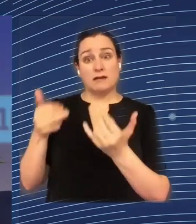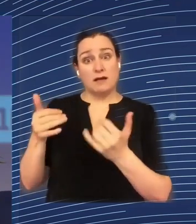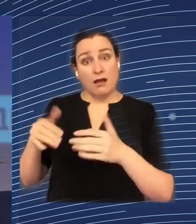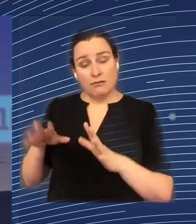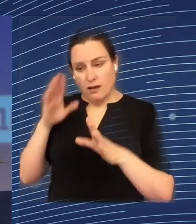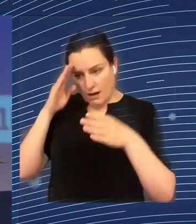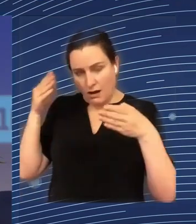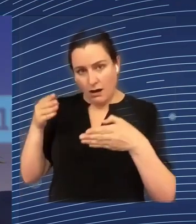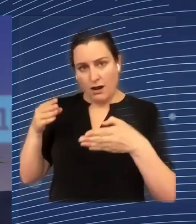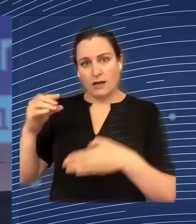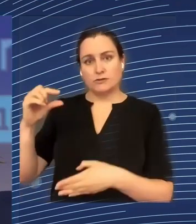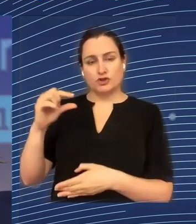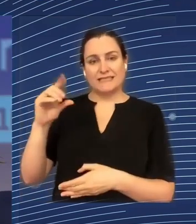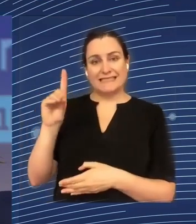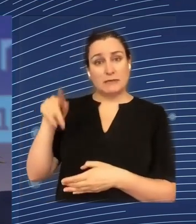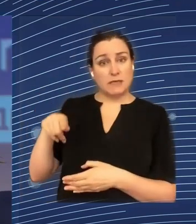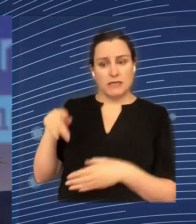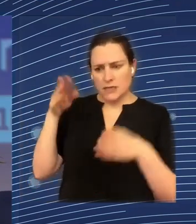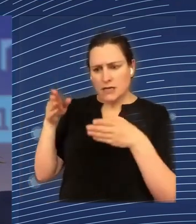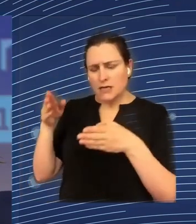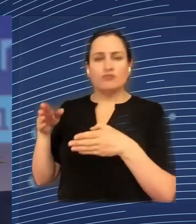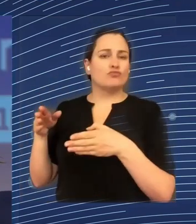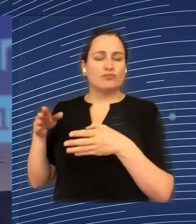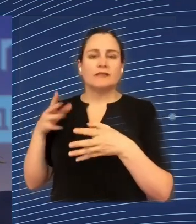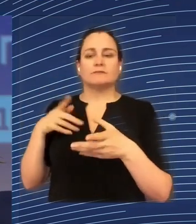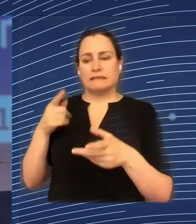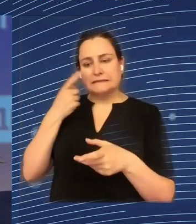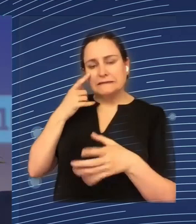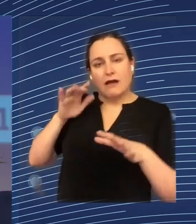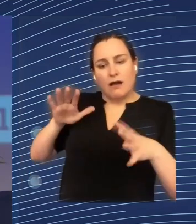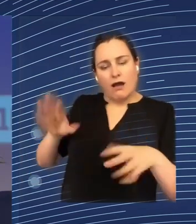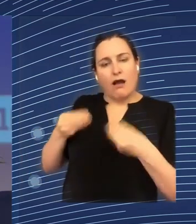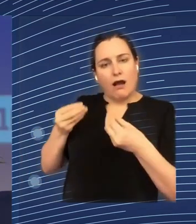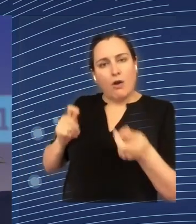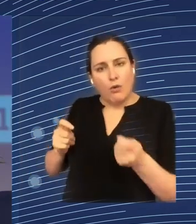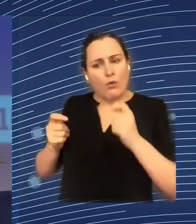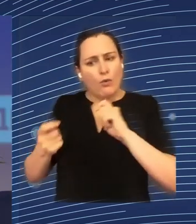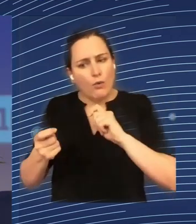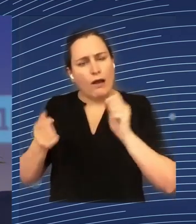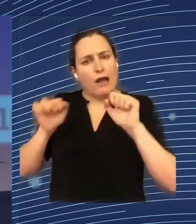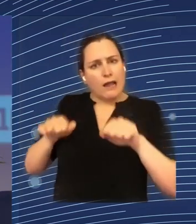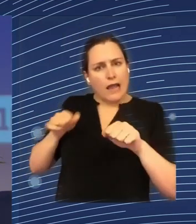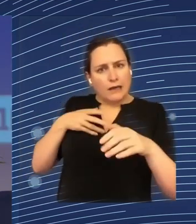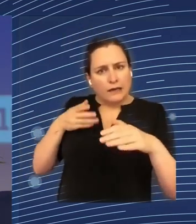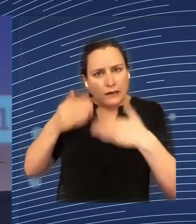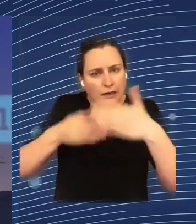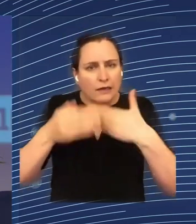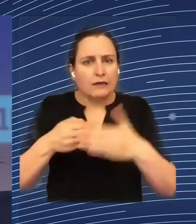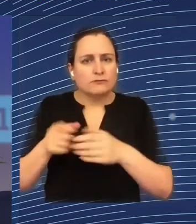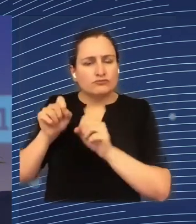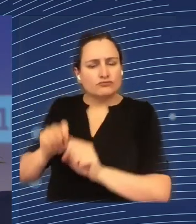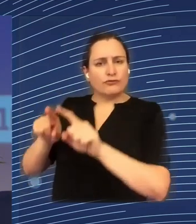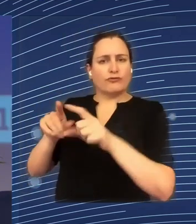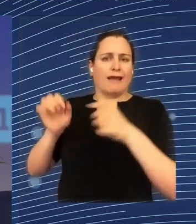capita. It's the fair transition. It's adaptability. It's resilience. It's strategic autonomy. So we have many